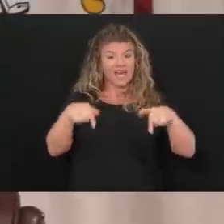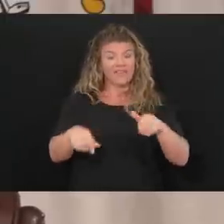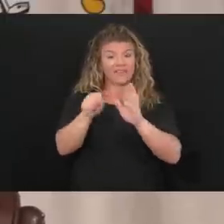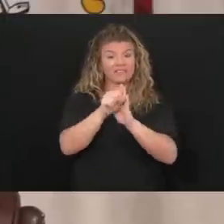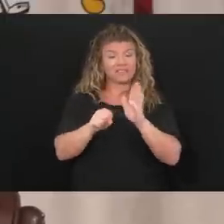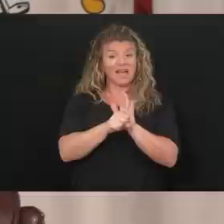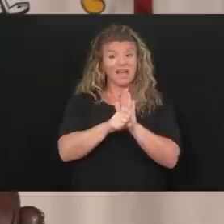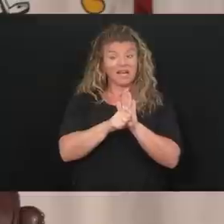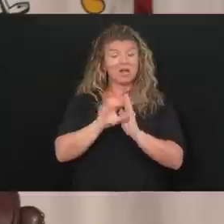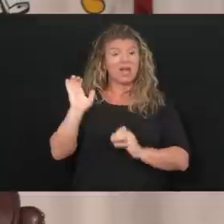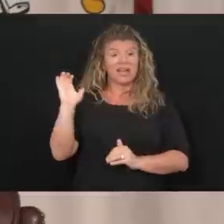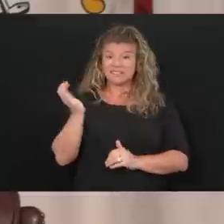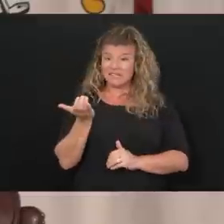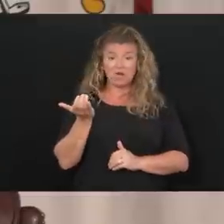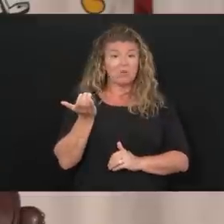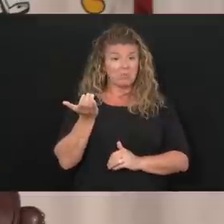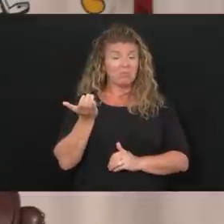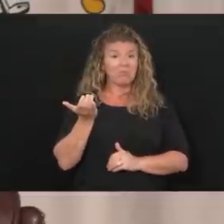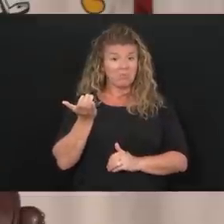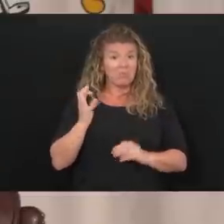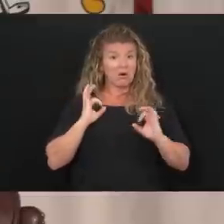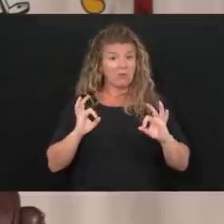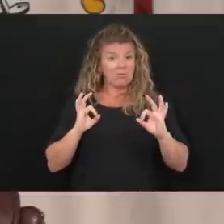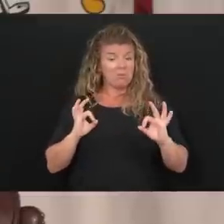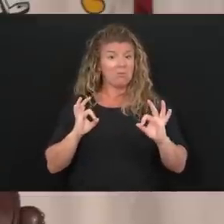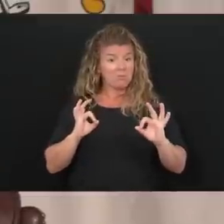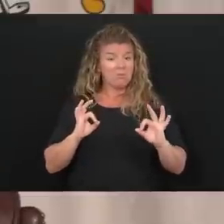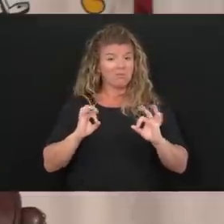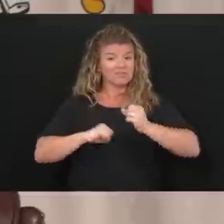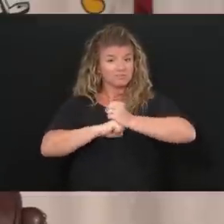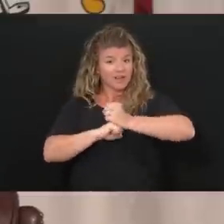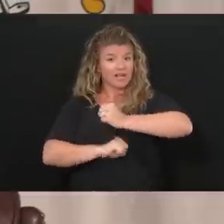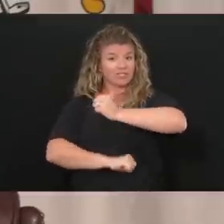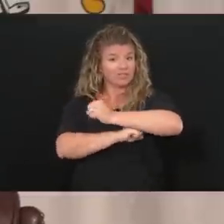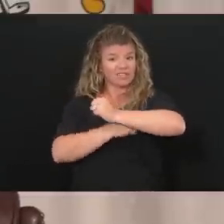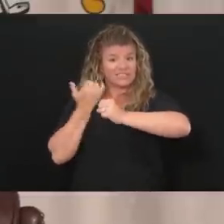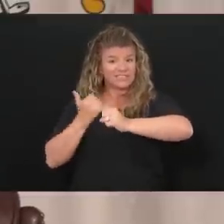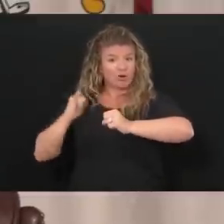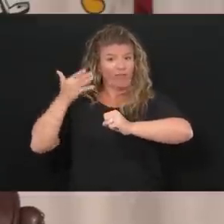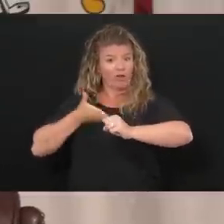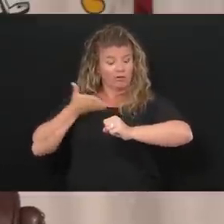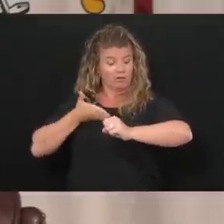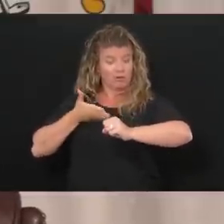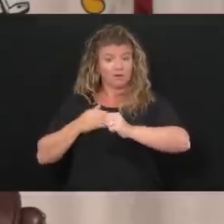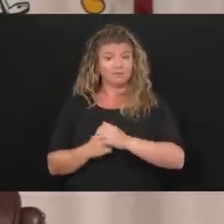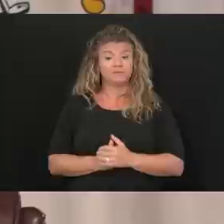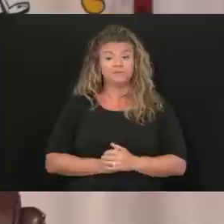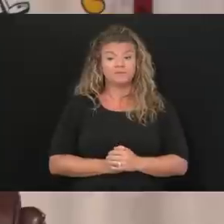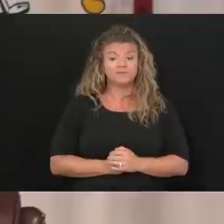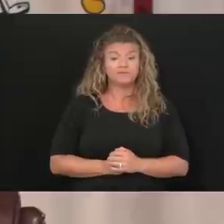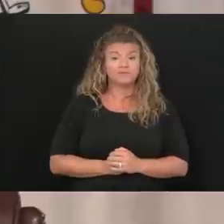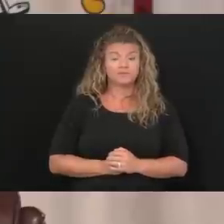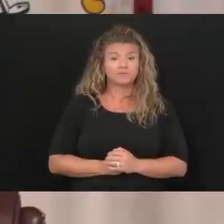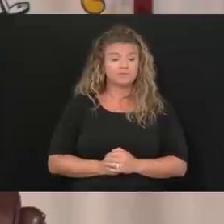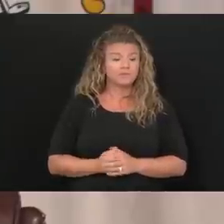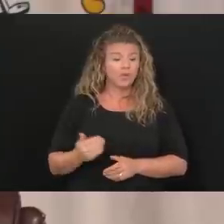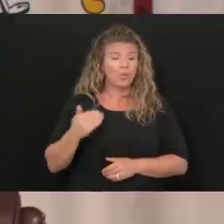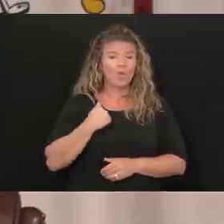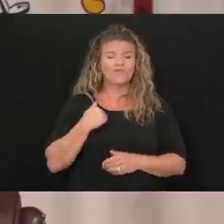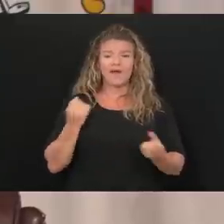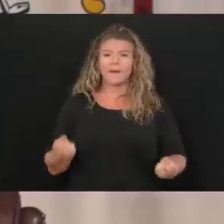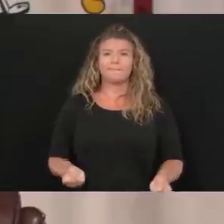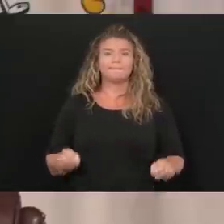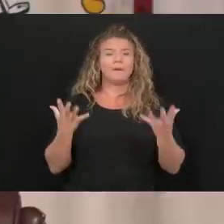is still on solid ground. Now, we have had multiple